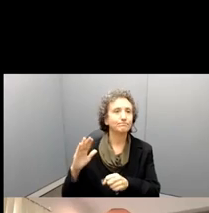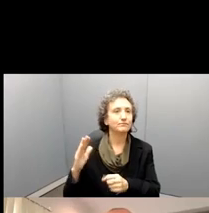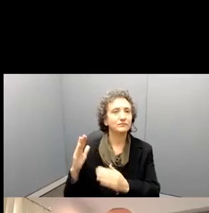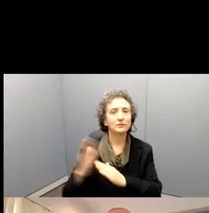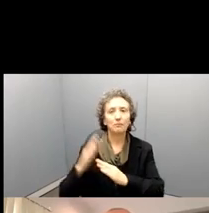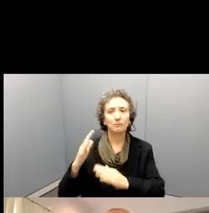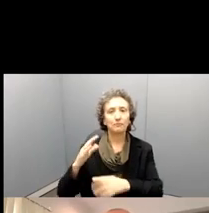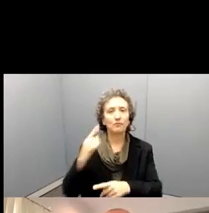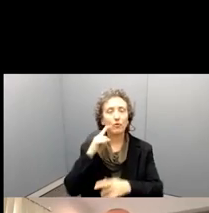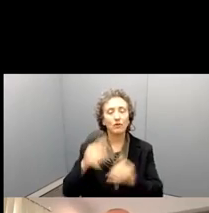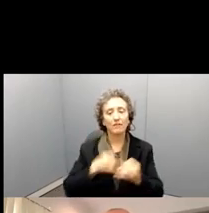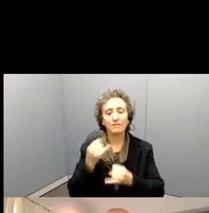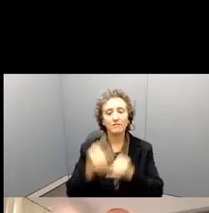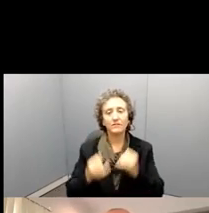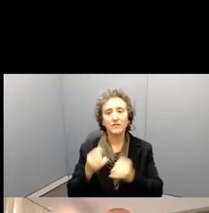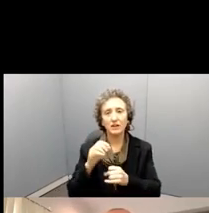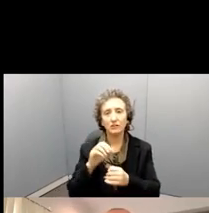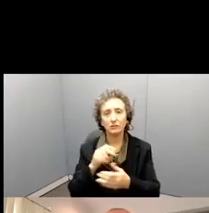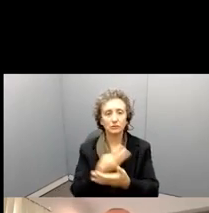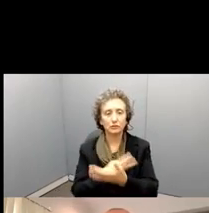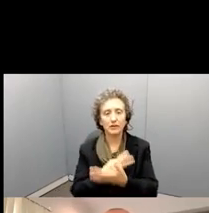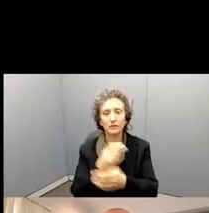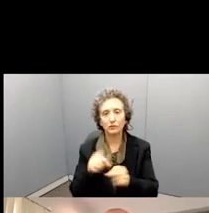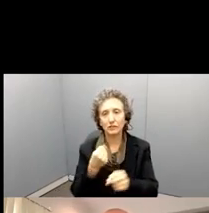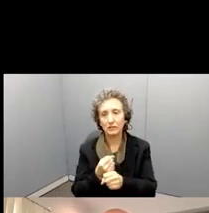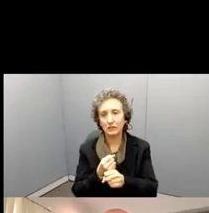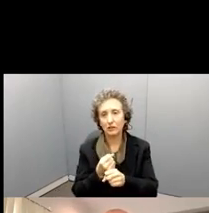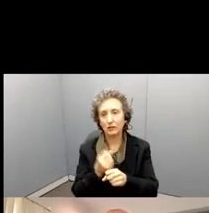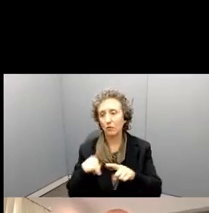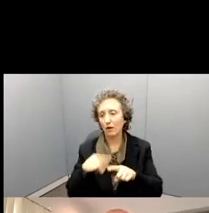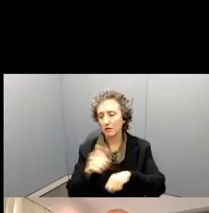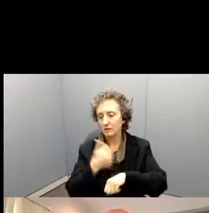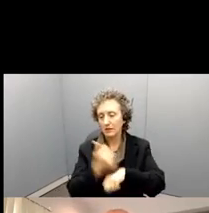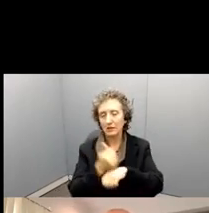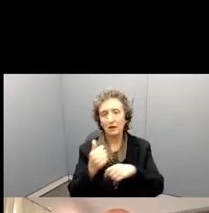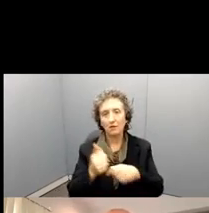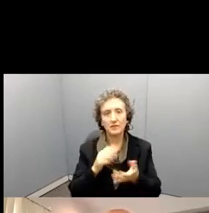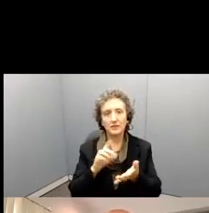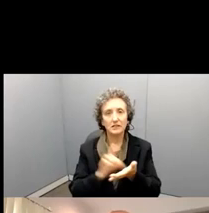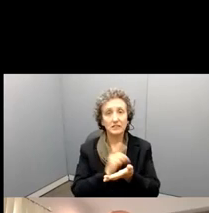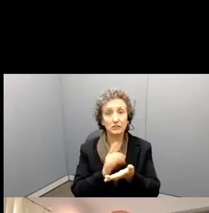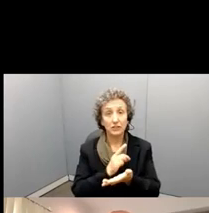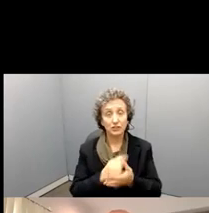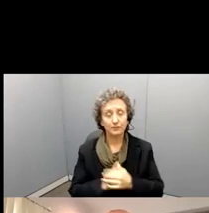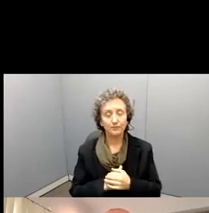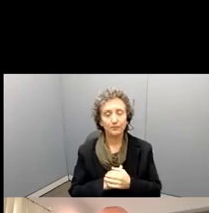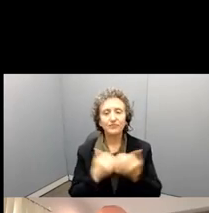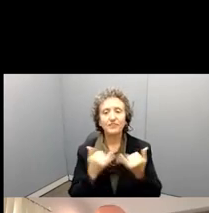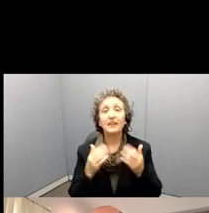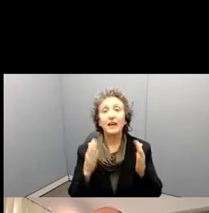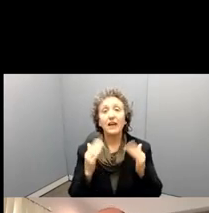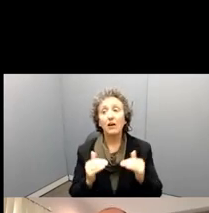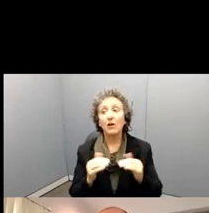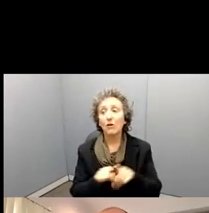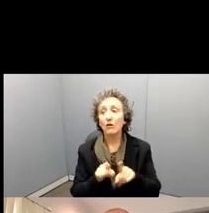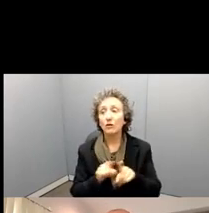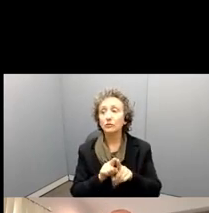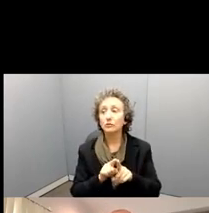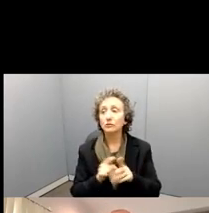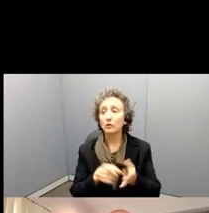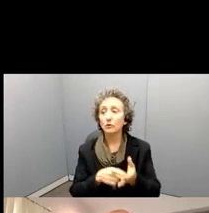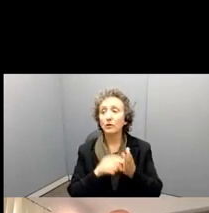as they are writing up the dissertation. We also now require that fellows allocate in their budget